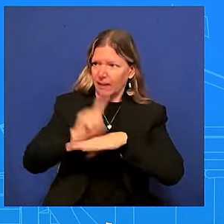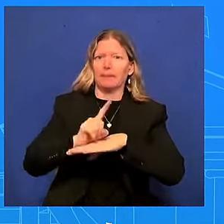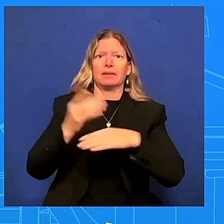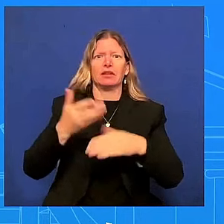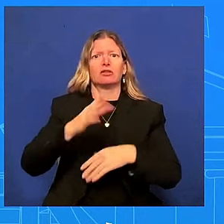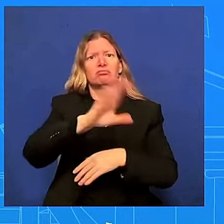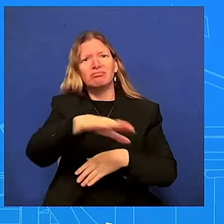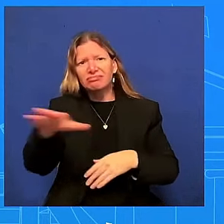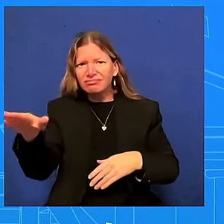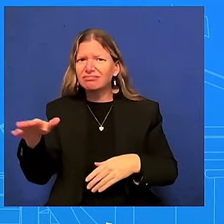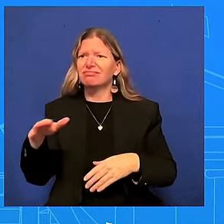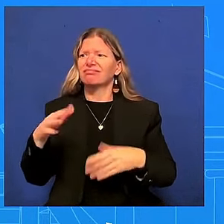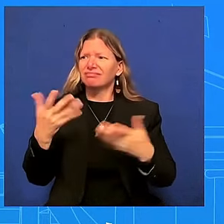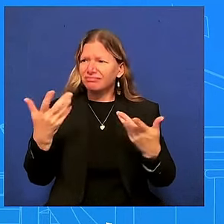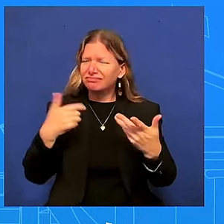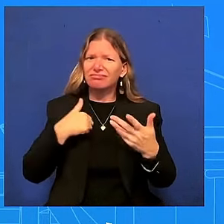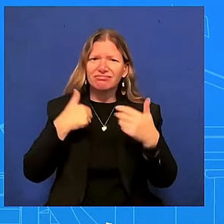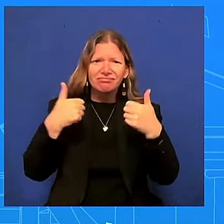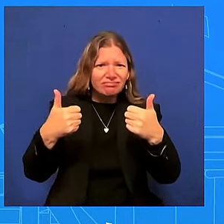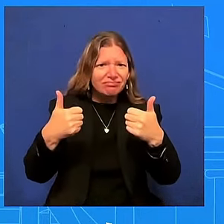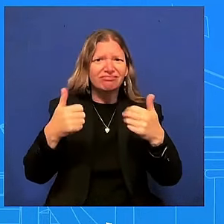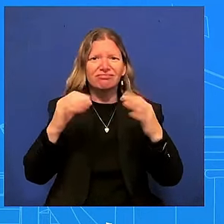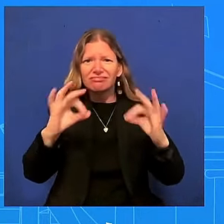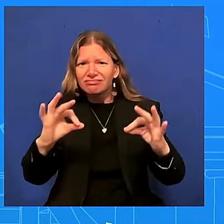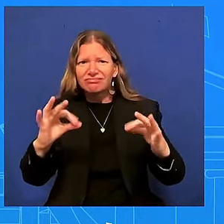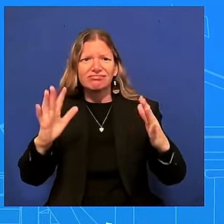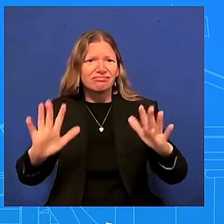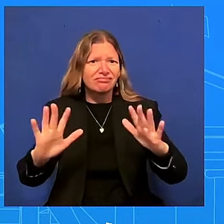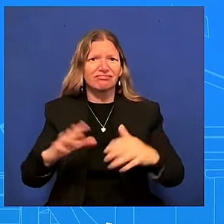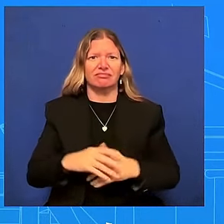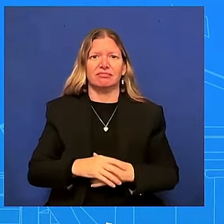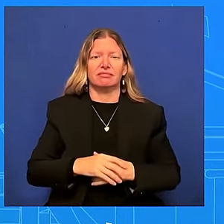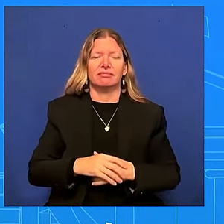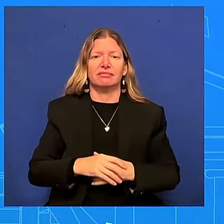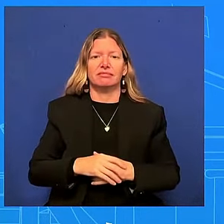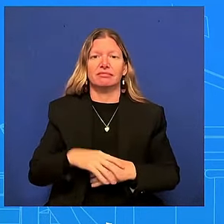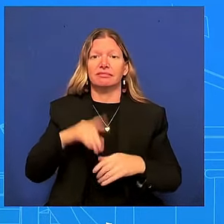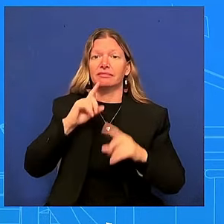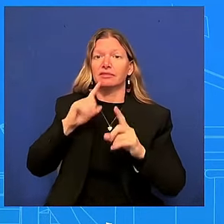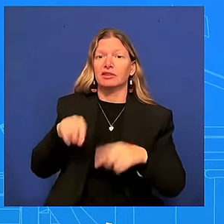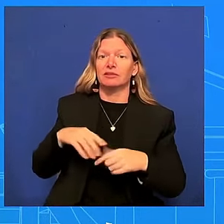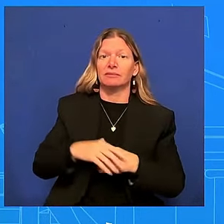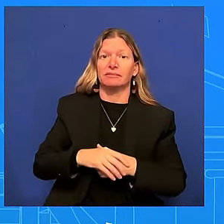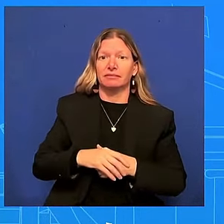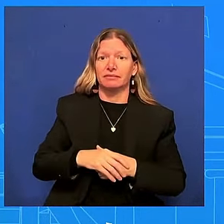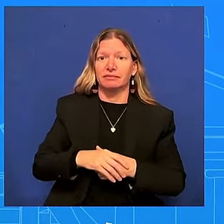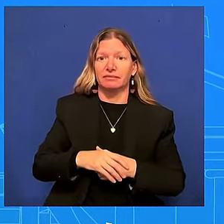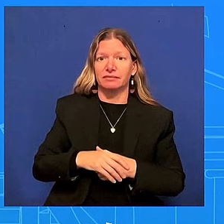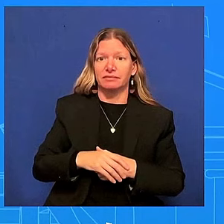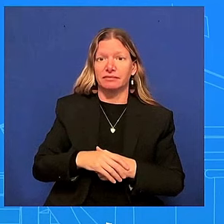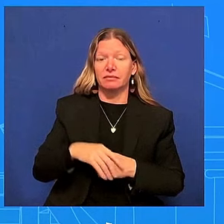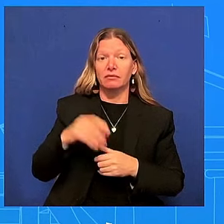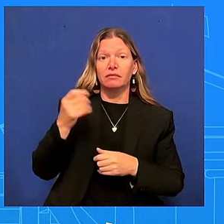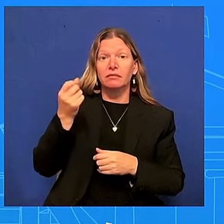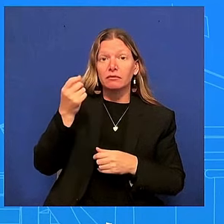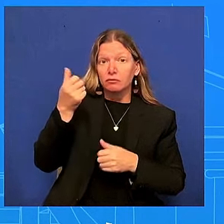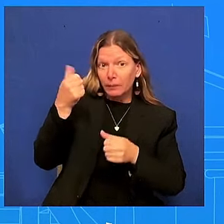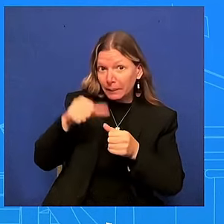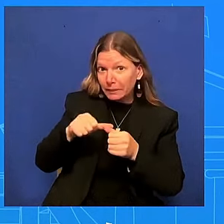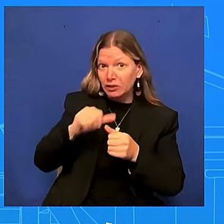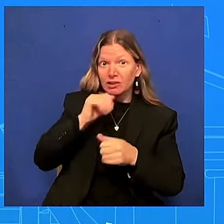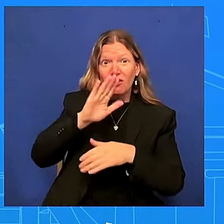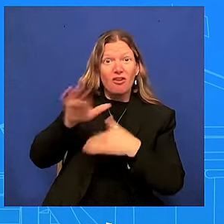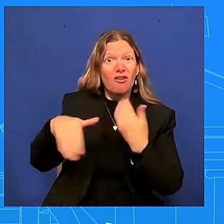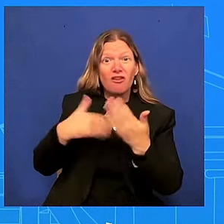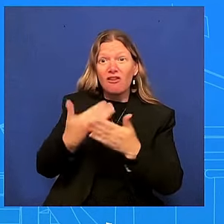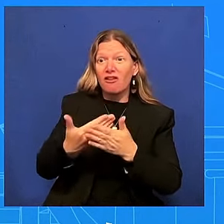uh first of all it wasn't all it was it was you know when he was speaking in front of the audience uh but it wasn't